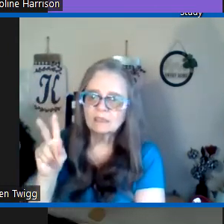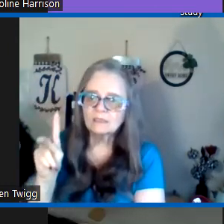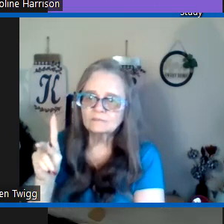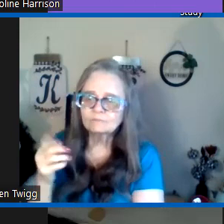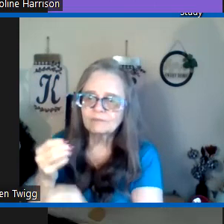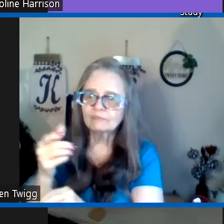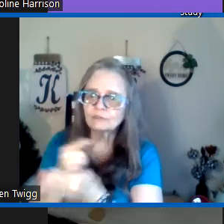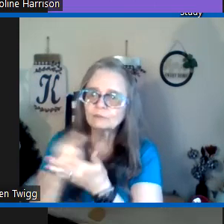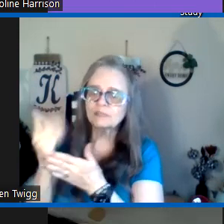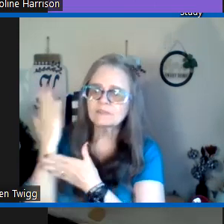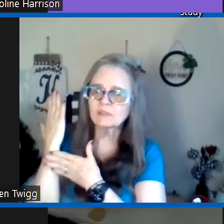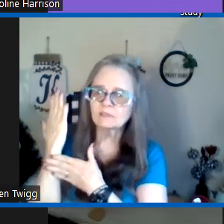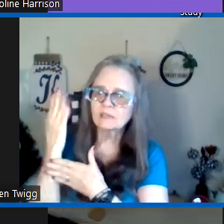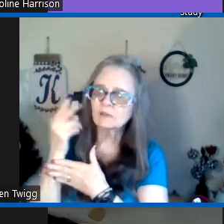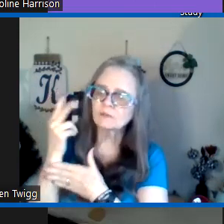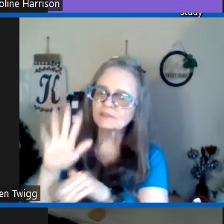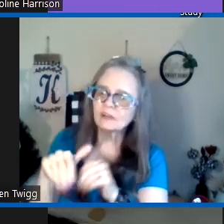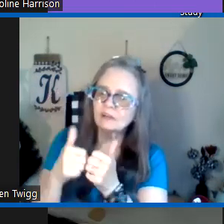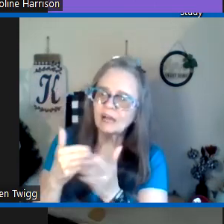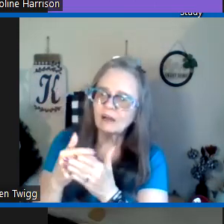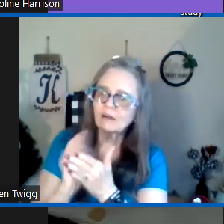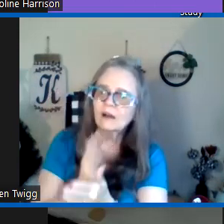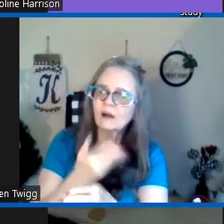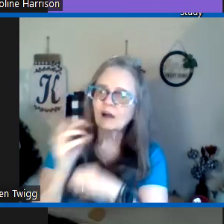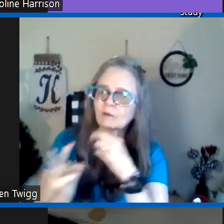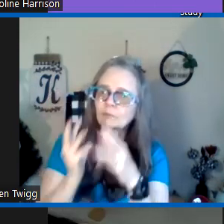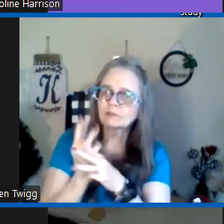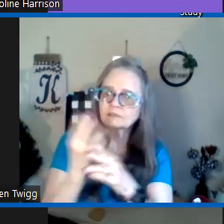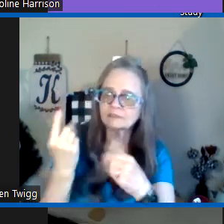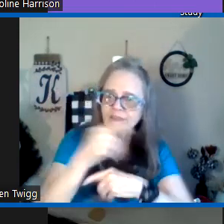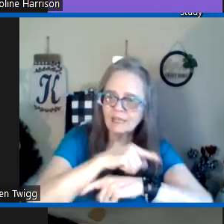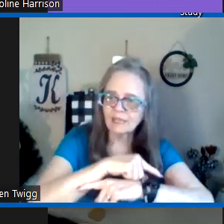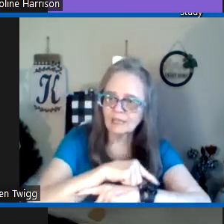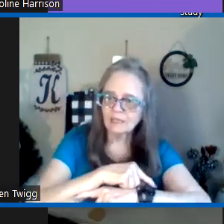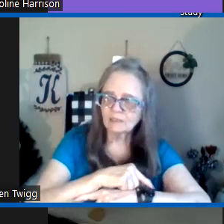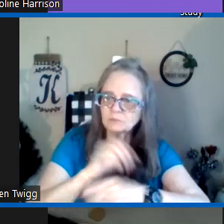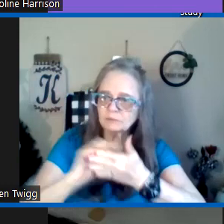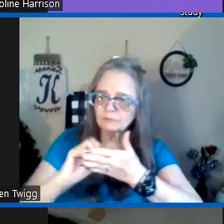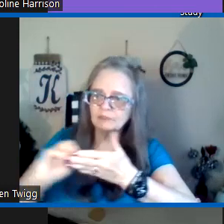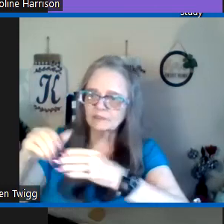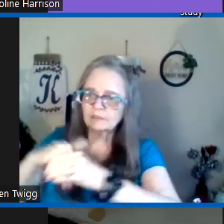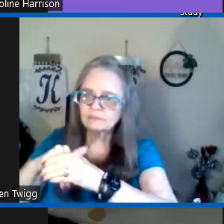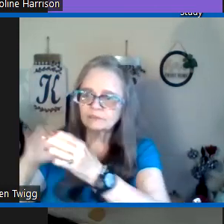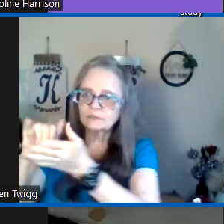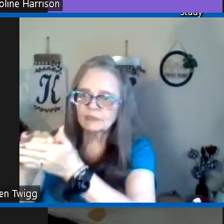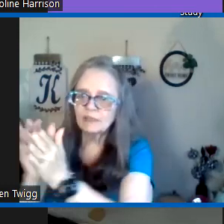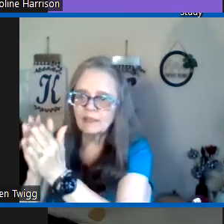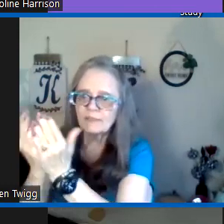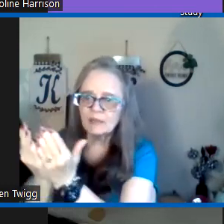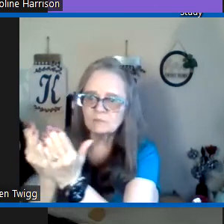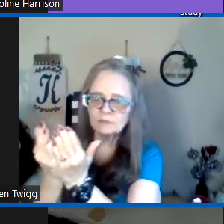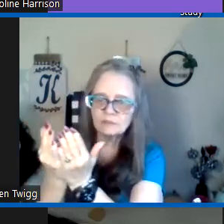a few weeks ago and we saw how our world today could be written into